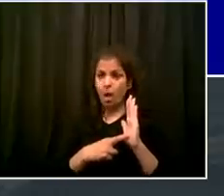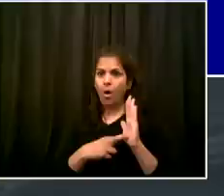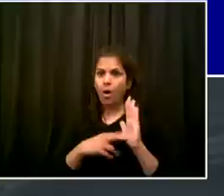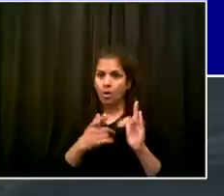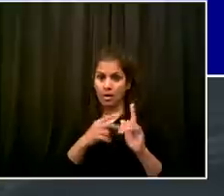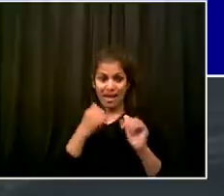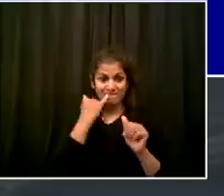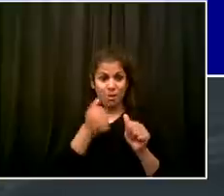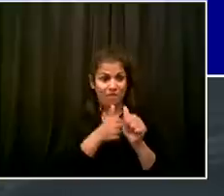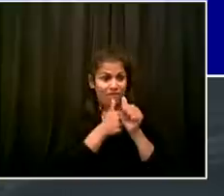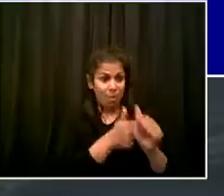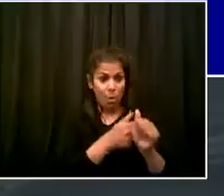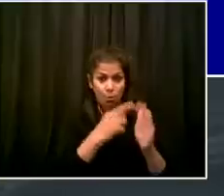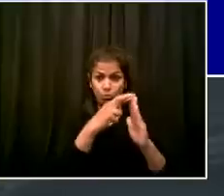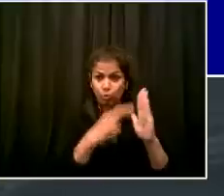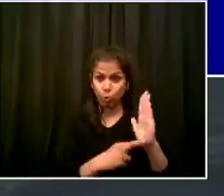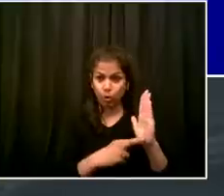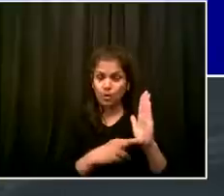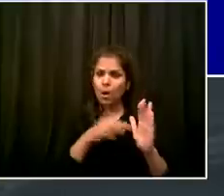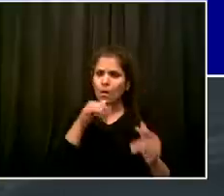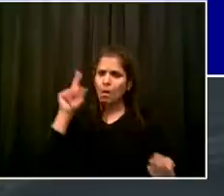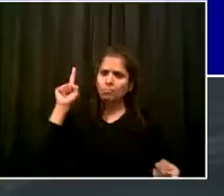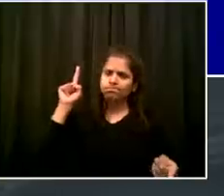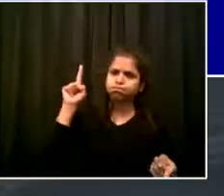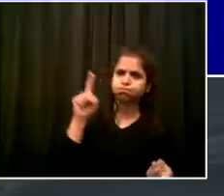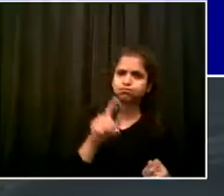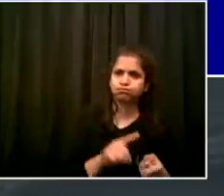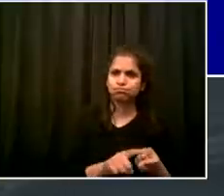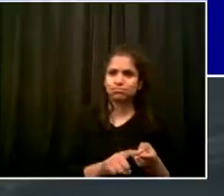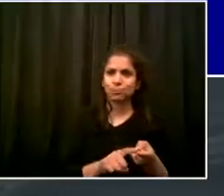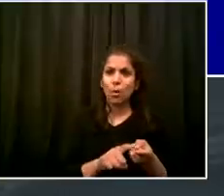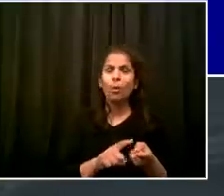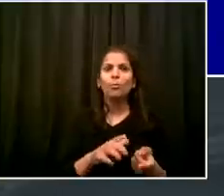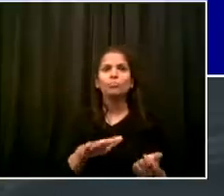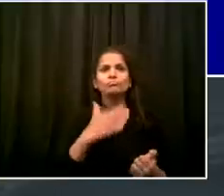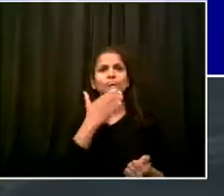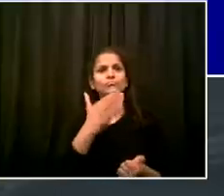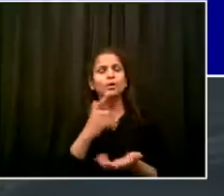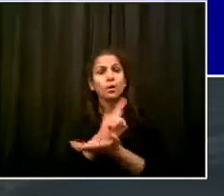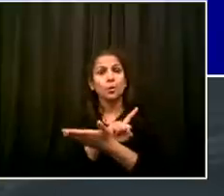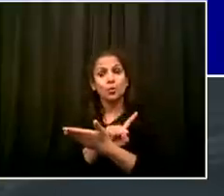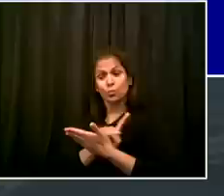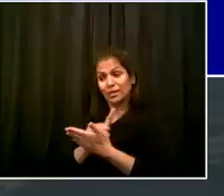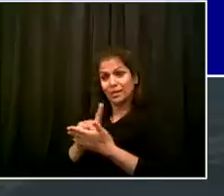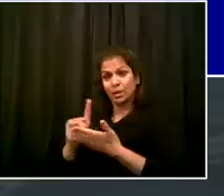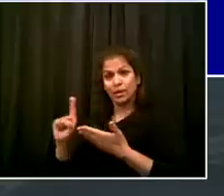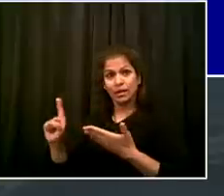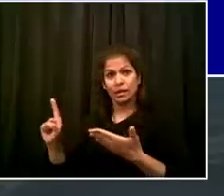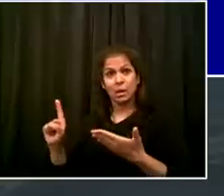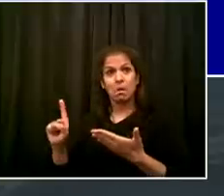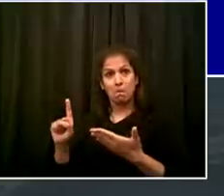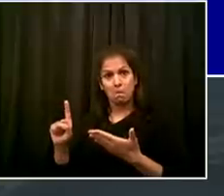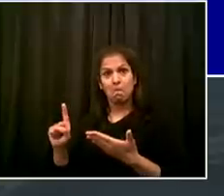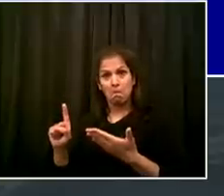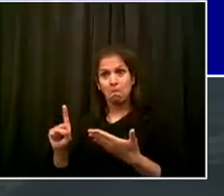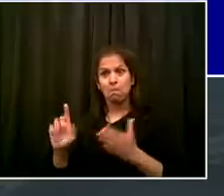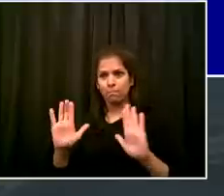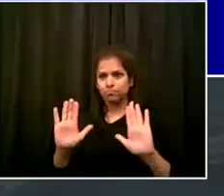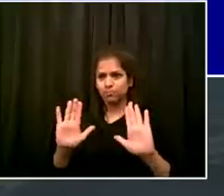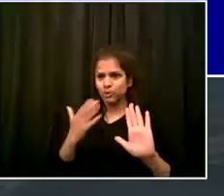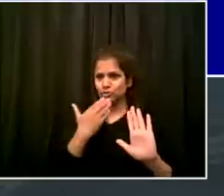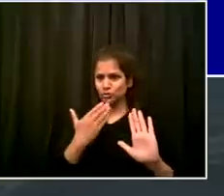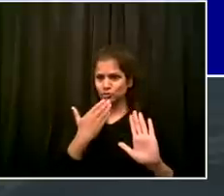fact. And that's now been going on for more than a week. On that third indicator, the percent of people